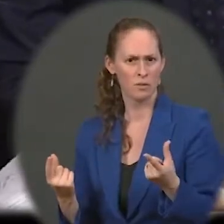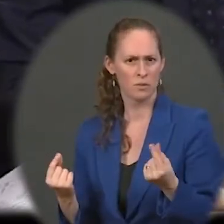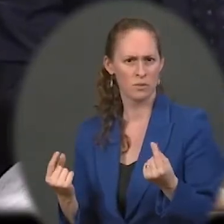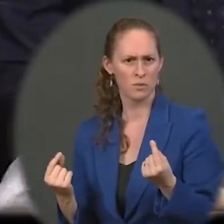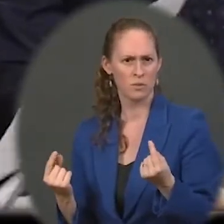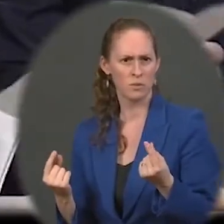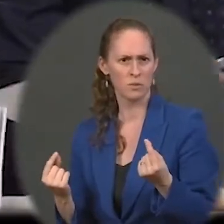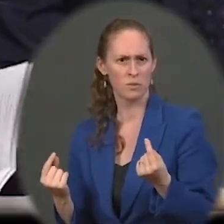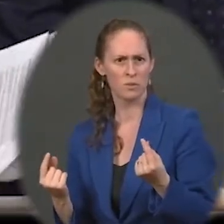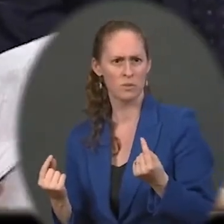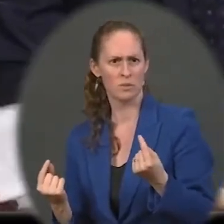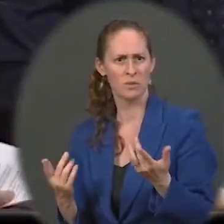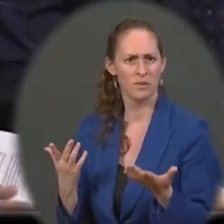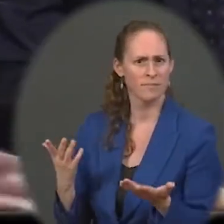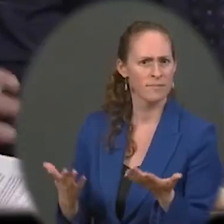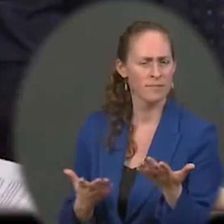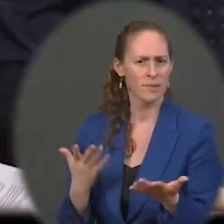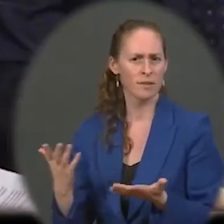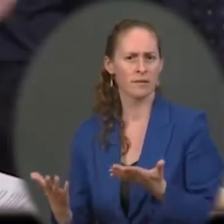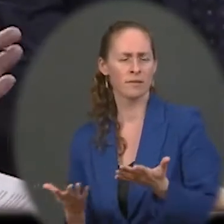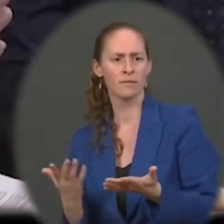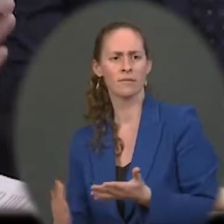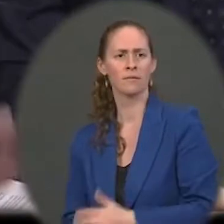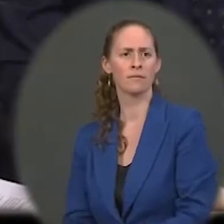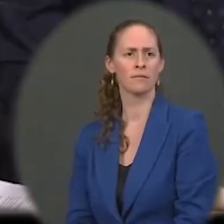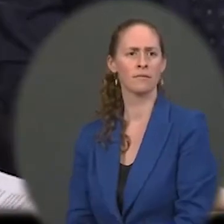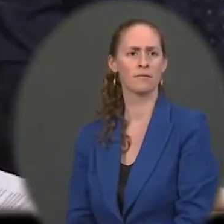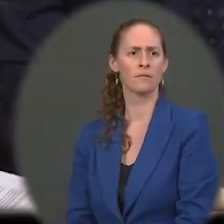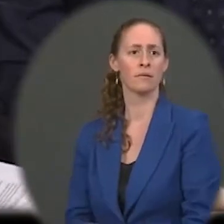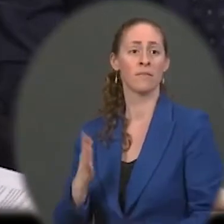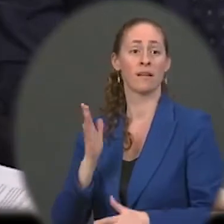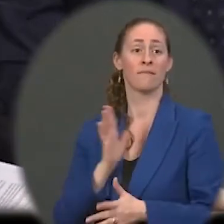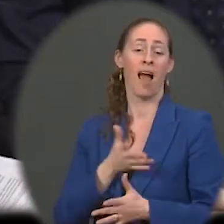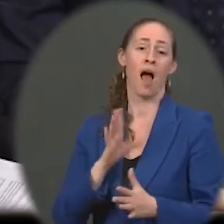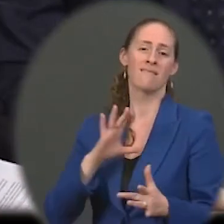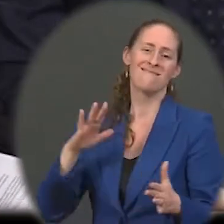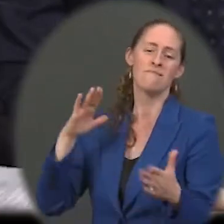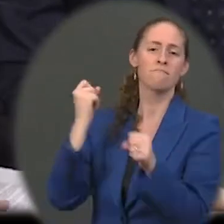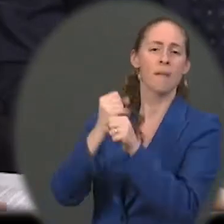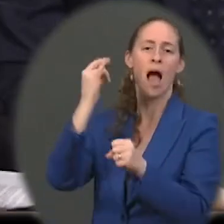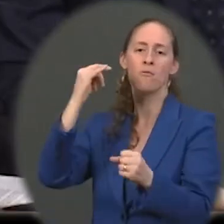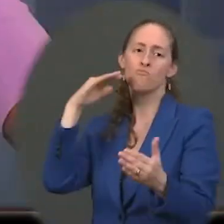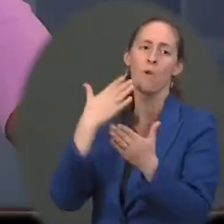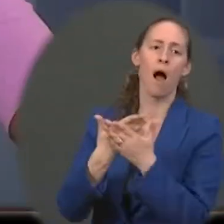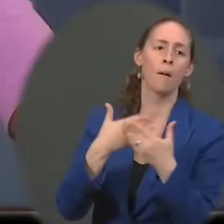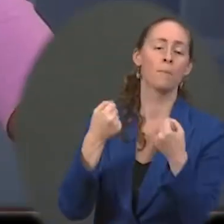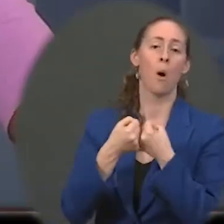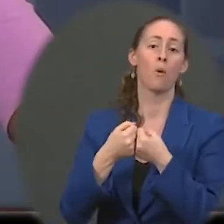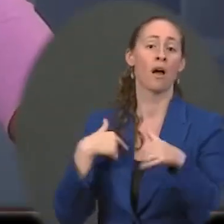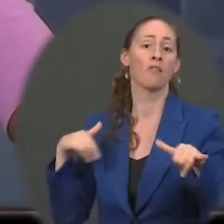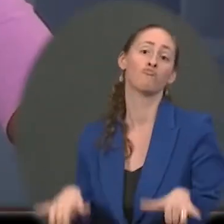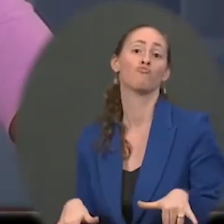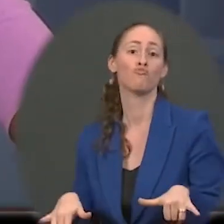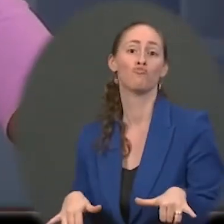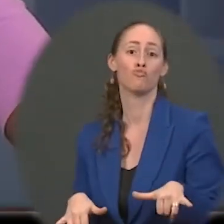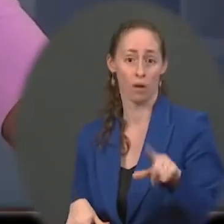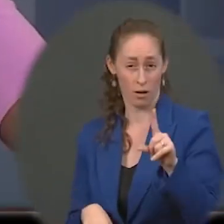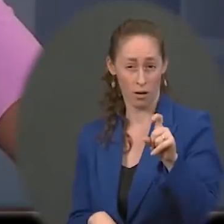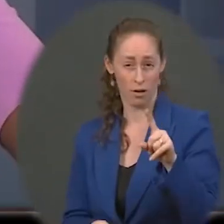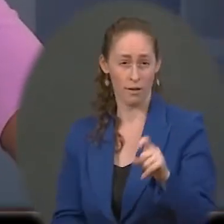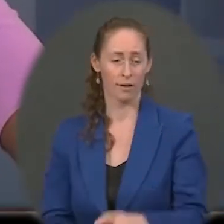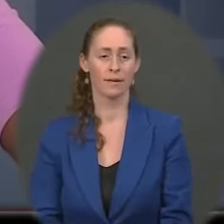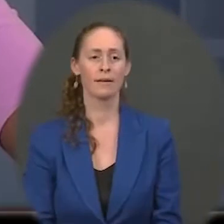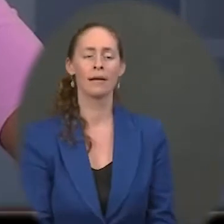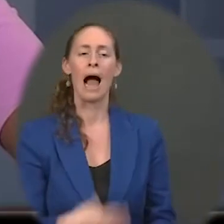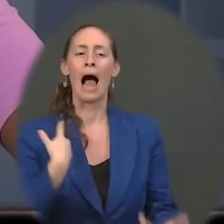that could be something that is attractive to migrants who figure, if I can just get in, I can stay? Ms. Again, I'm not going to get into the numbers because I know that